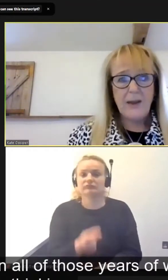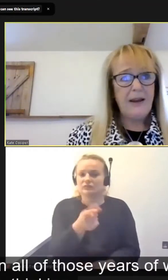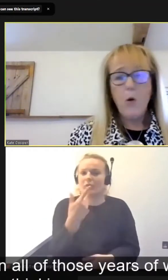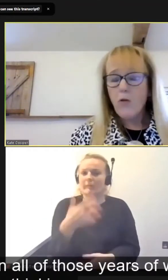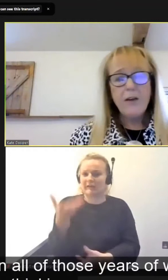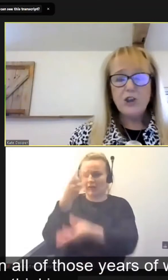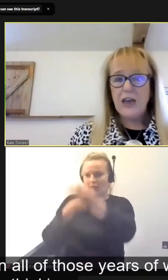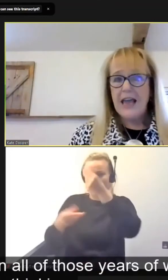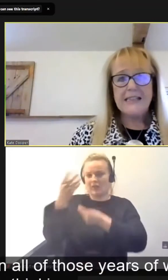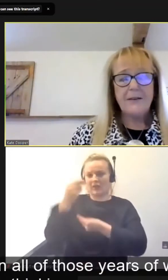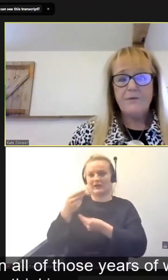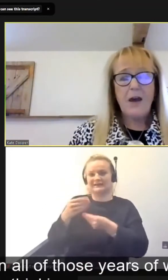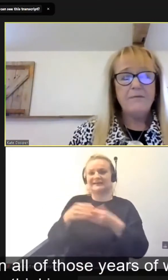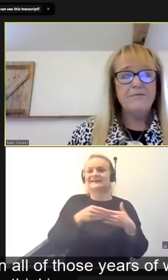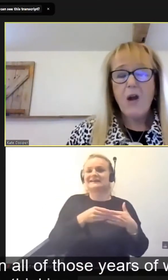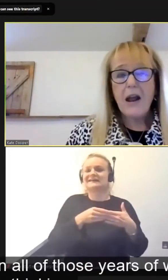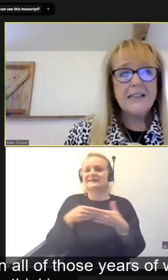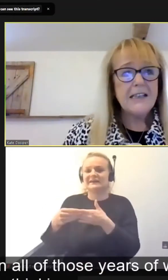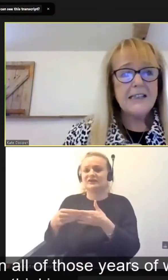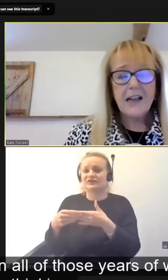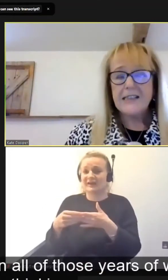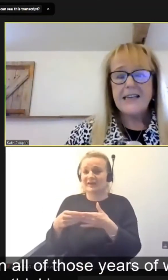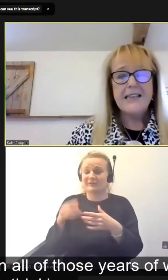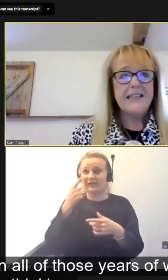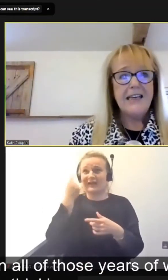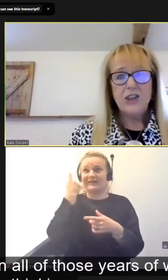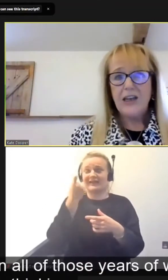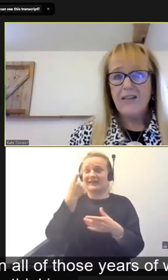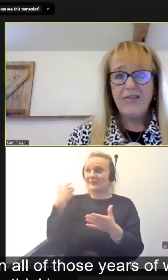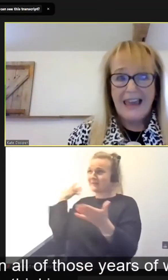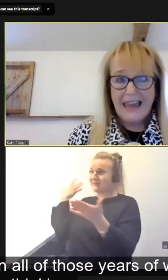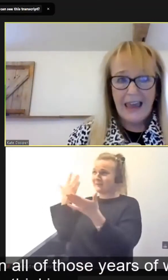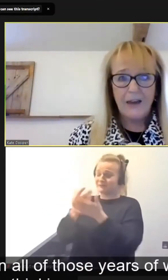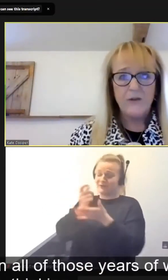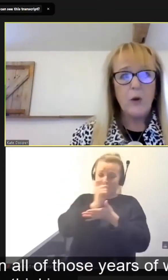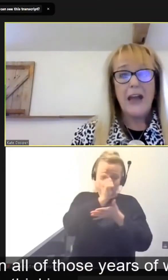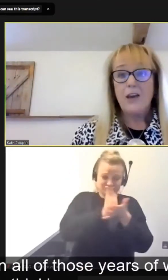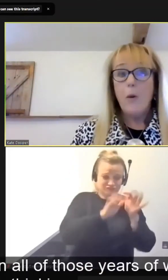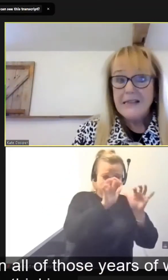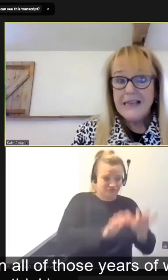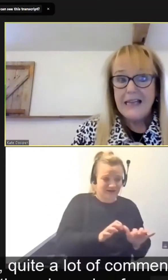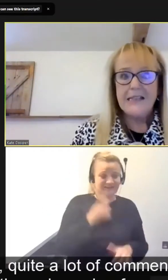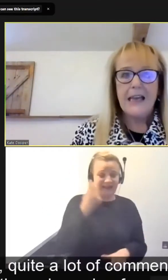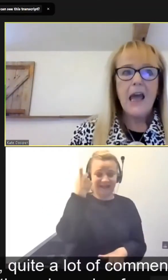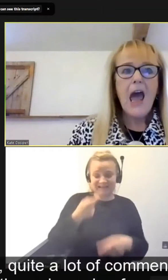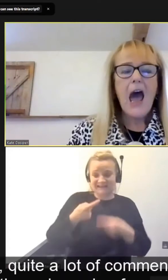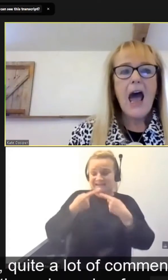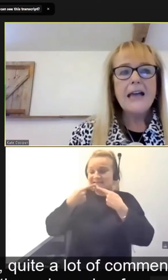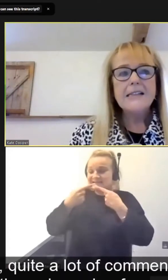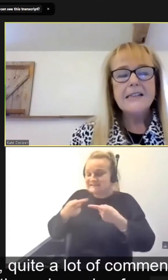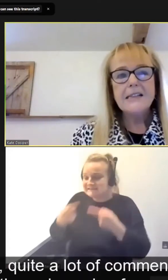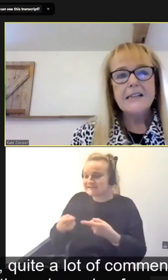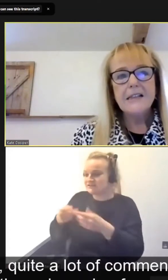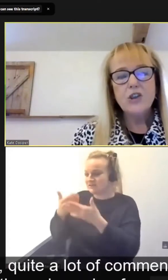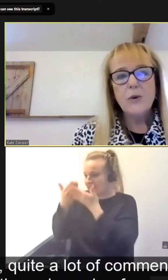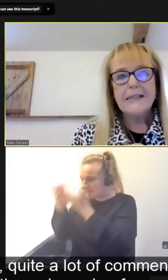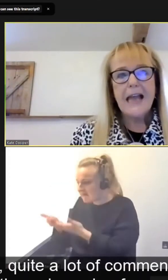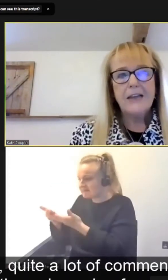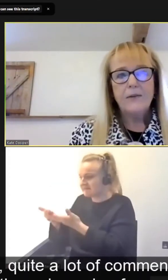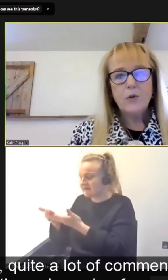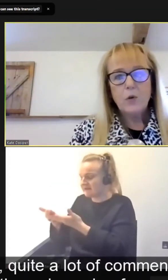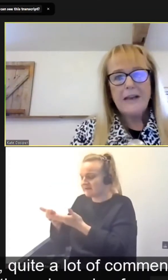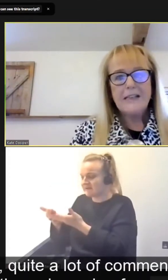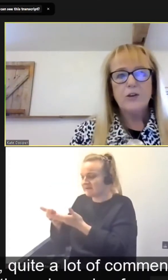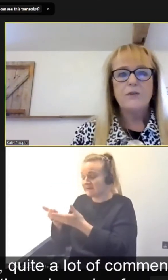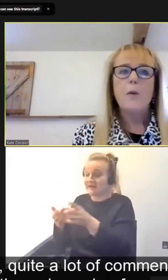leadership in all those years of writing, studying, teaching, thinking, if you like, commentating, as Stuart